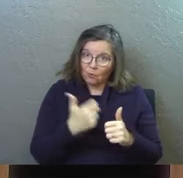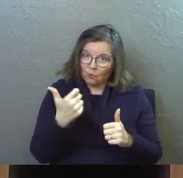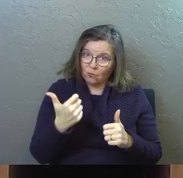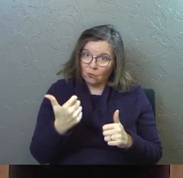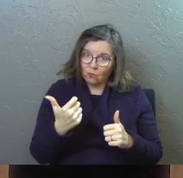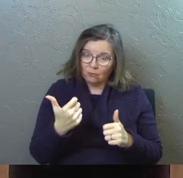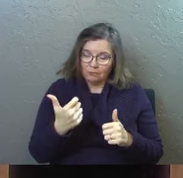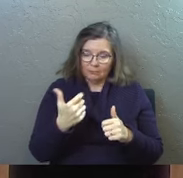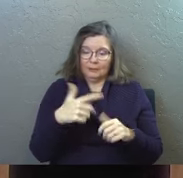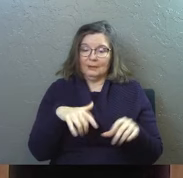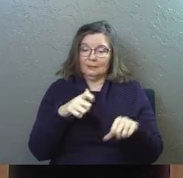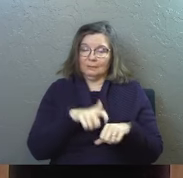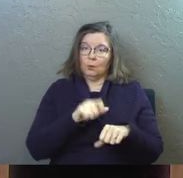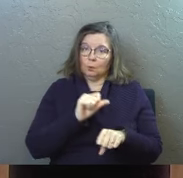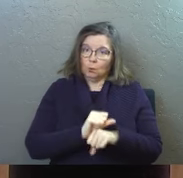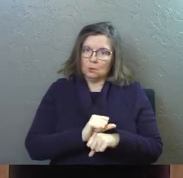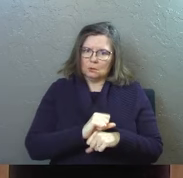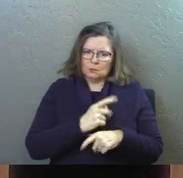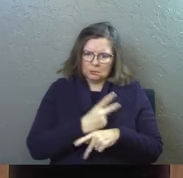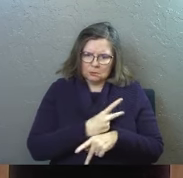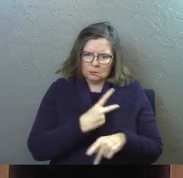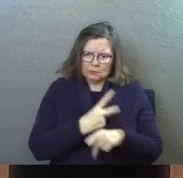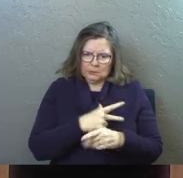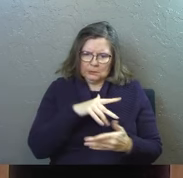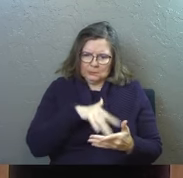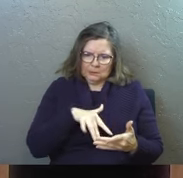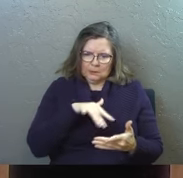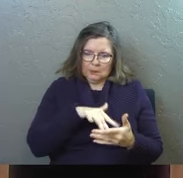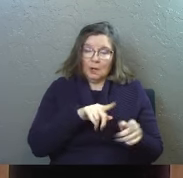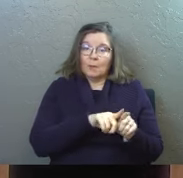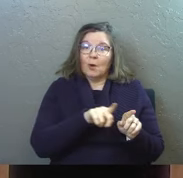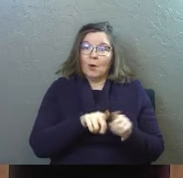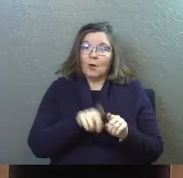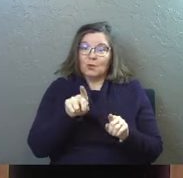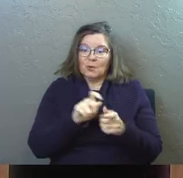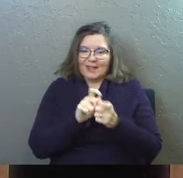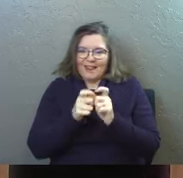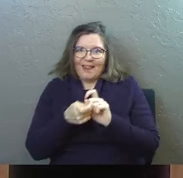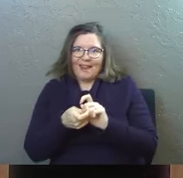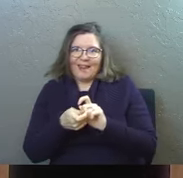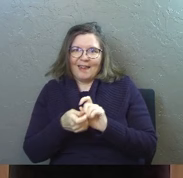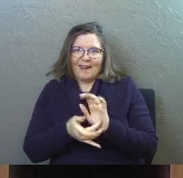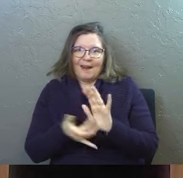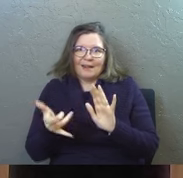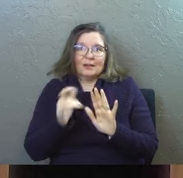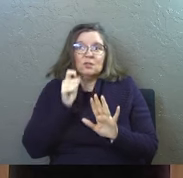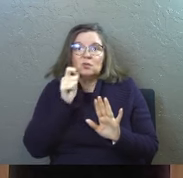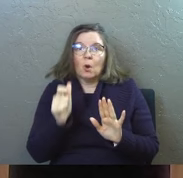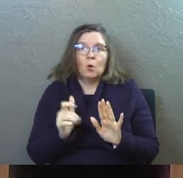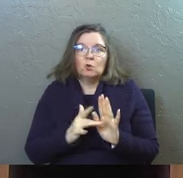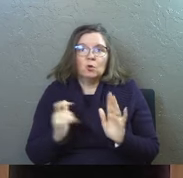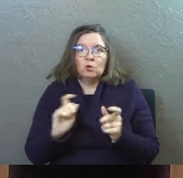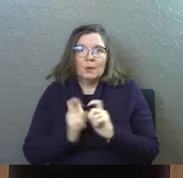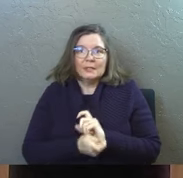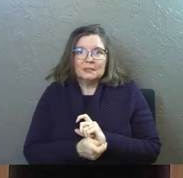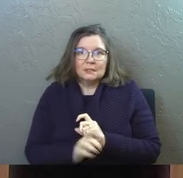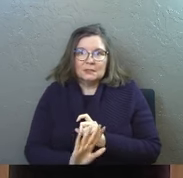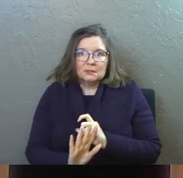of them are tough and they take some work but also you can twist them don't twist them